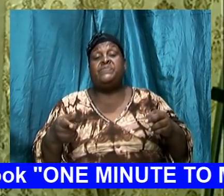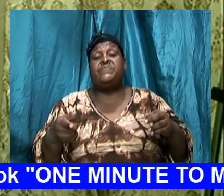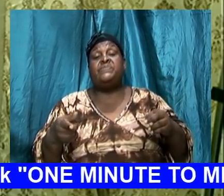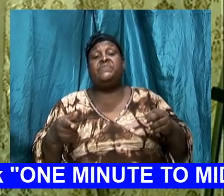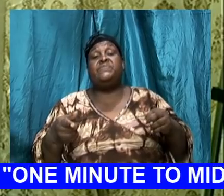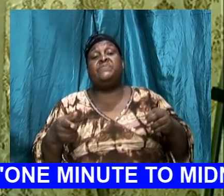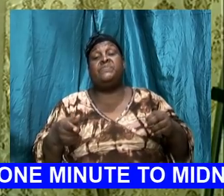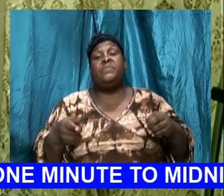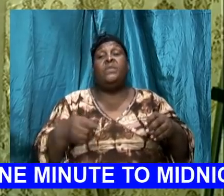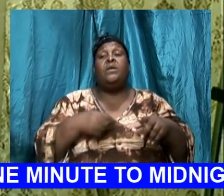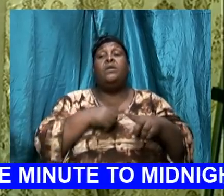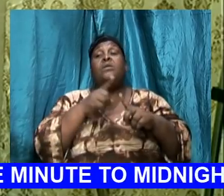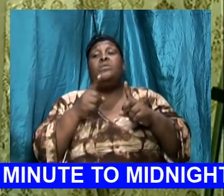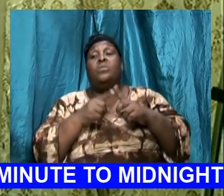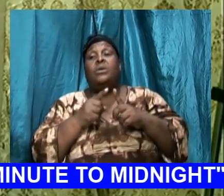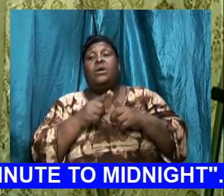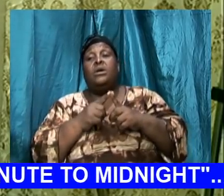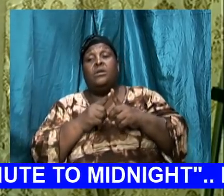when